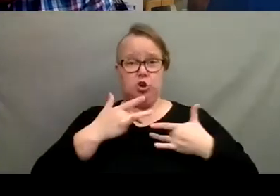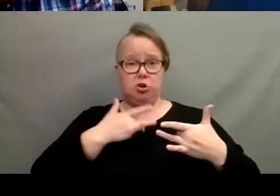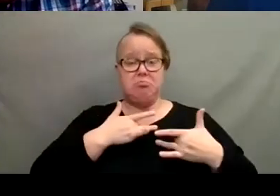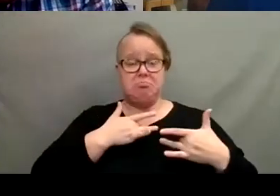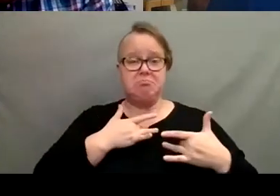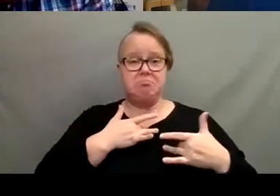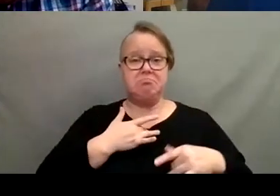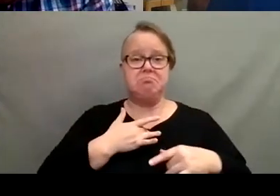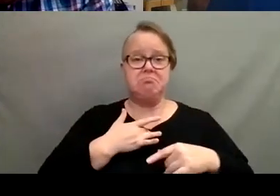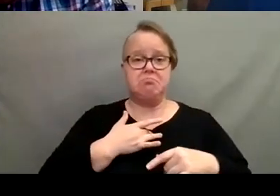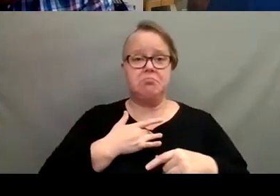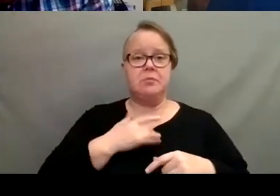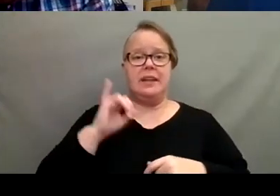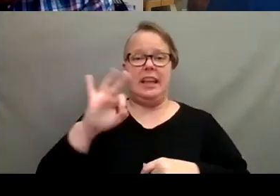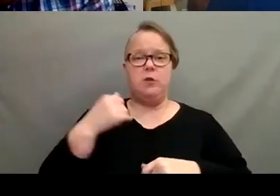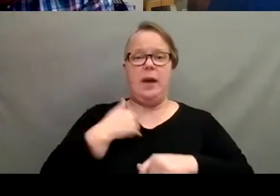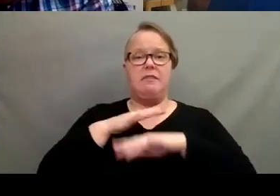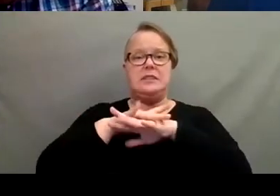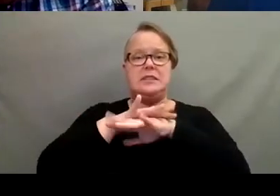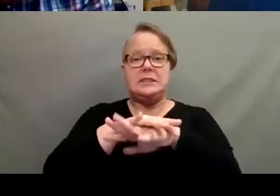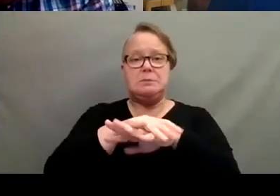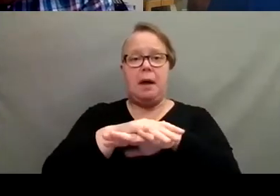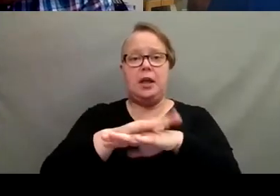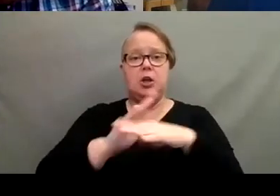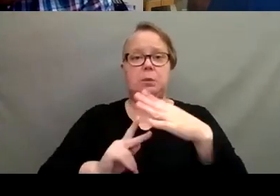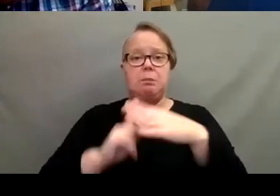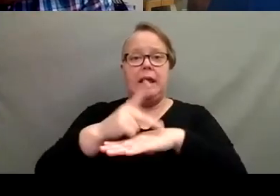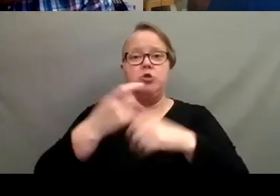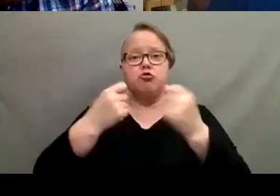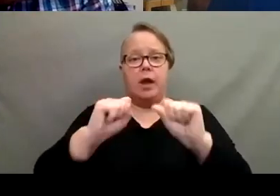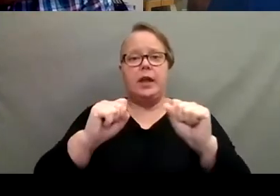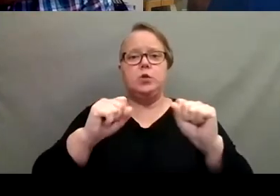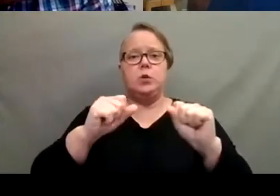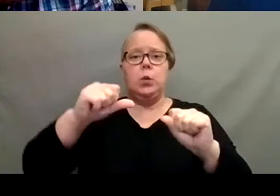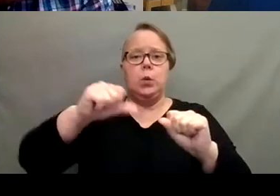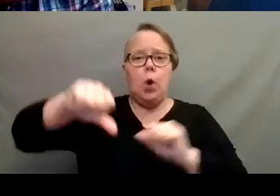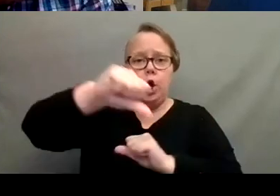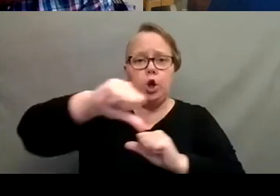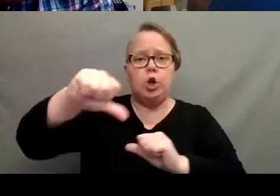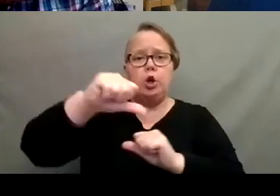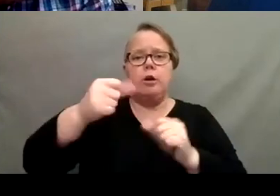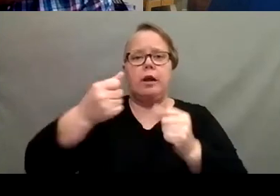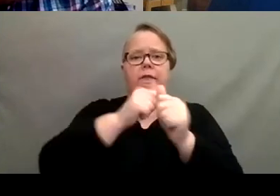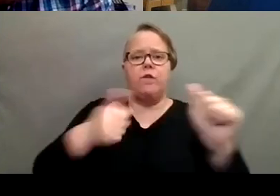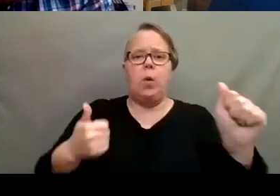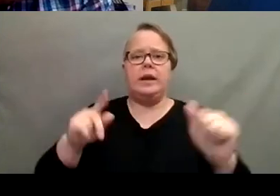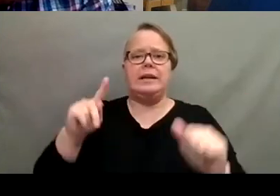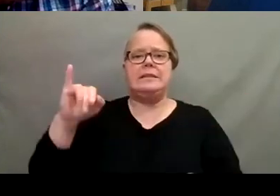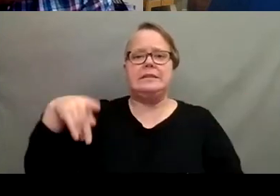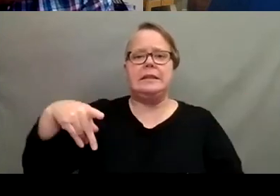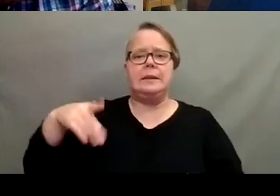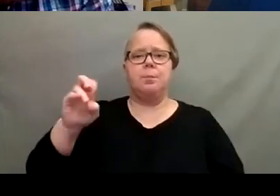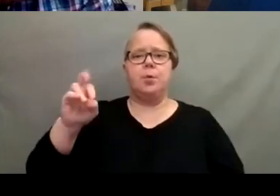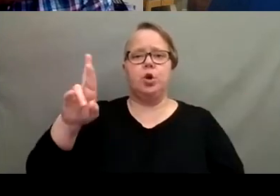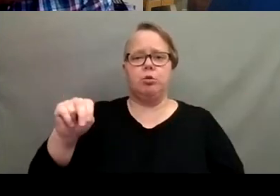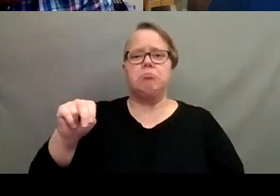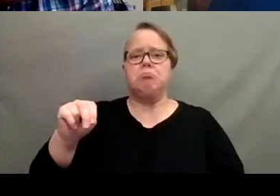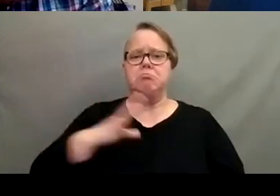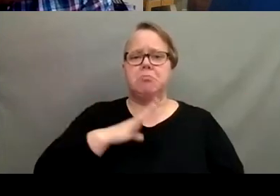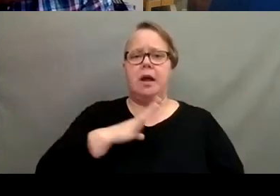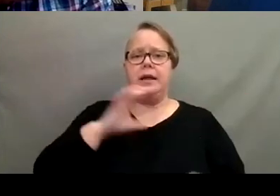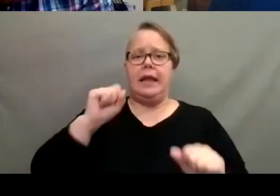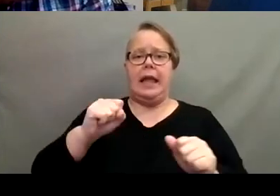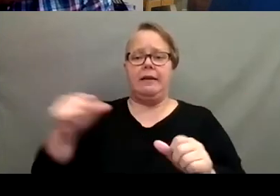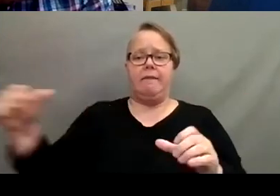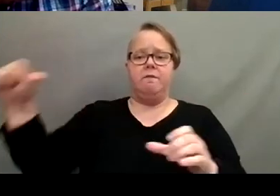um, spider plant that you're trying to water and avoid that, uh, that tip burn, um, a lot of people will do that is they'll fill a